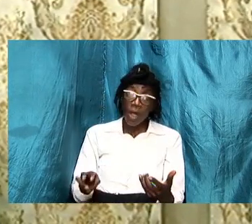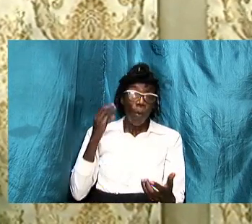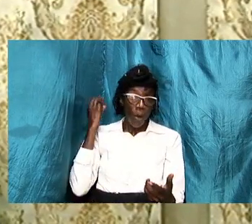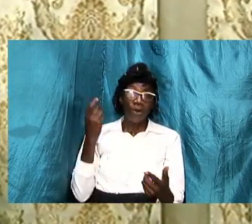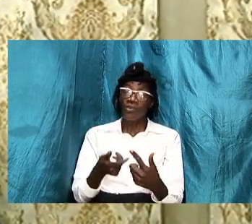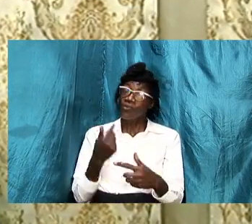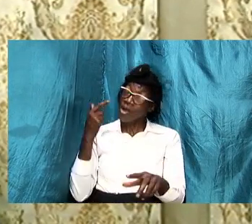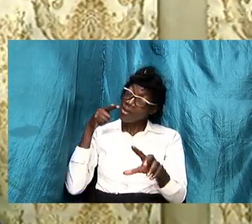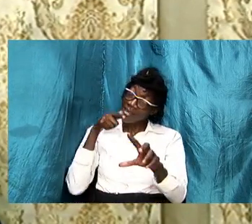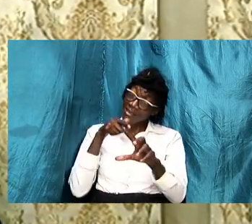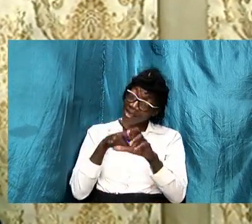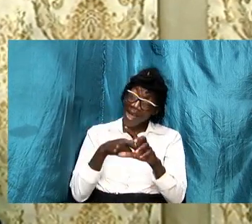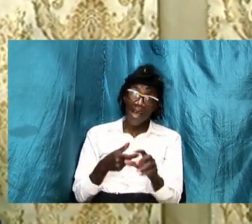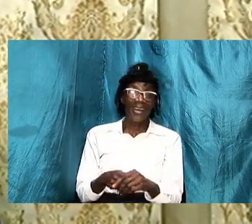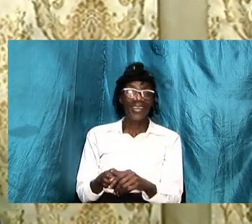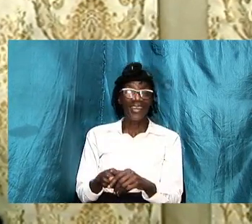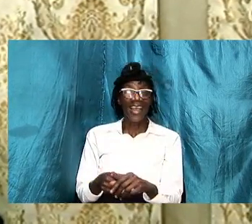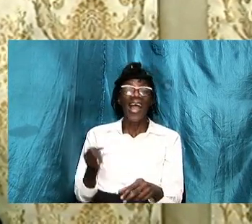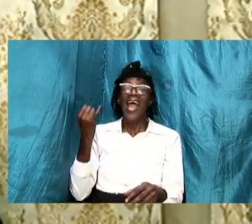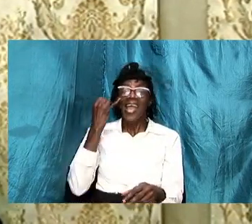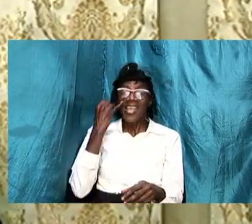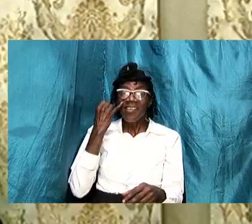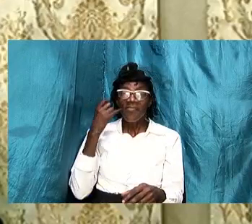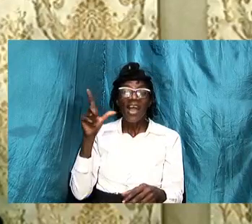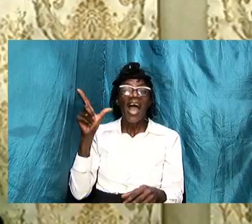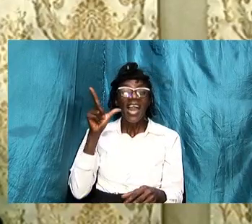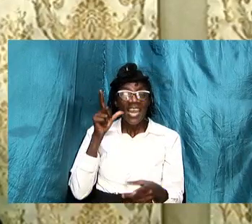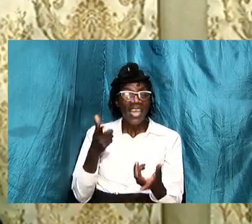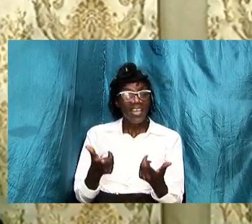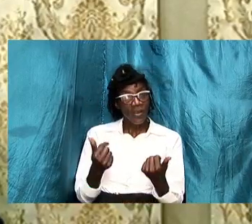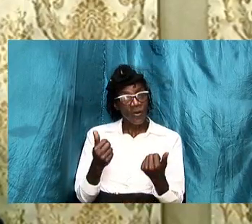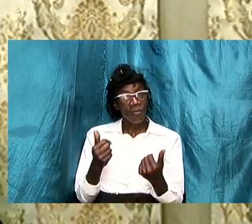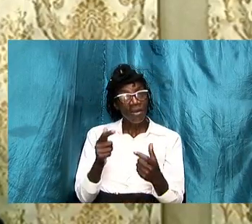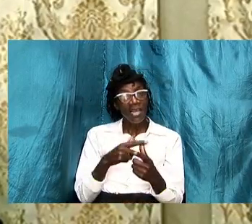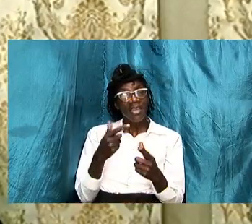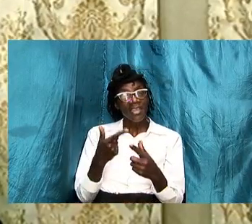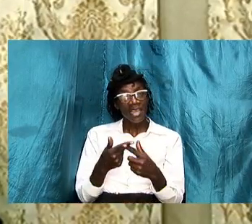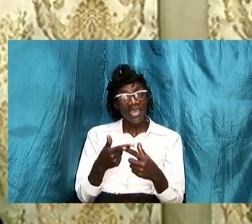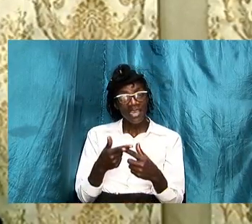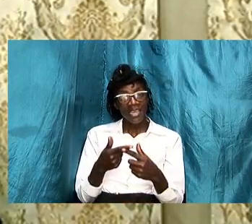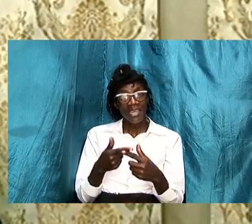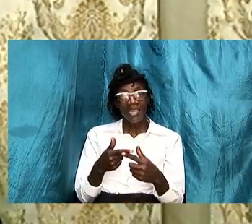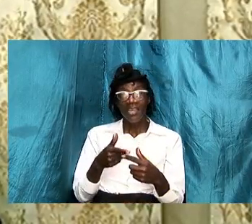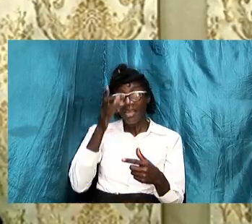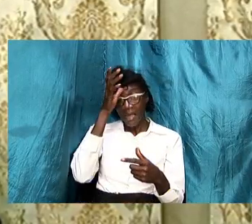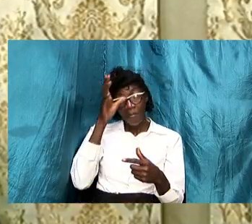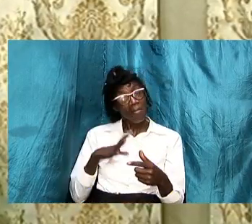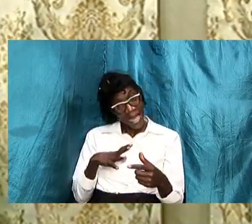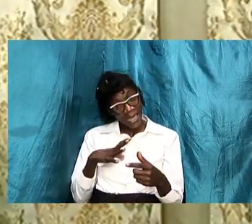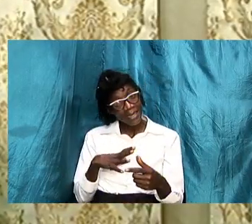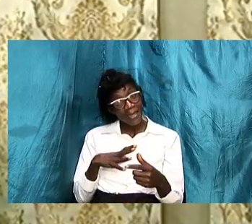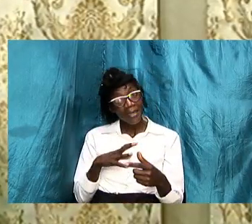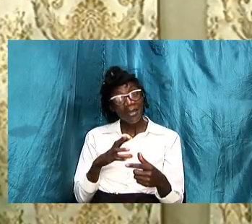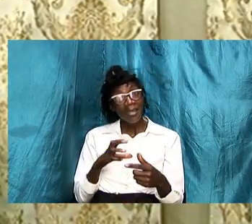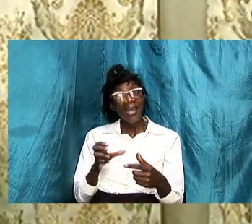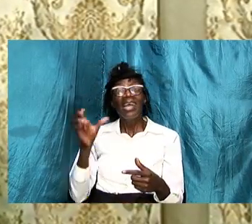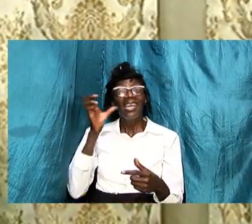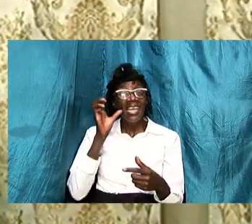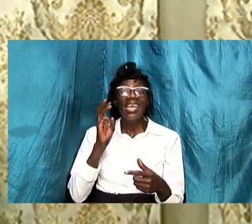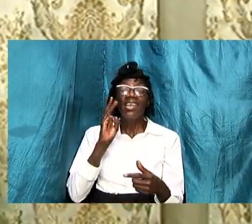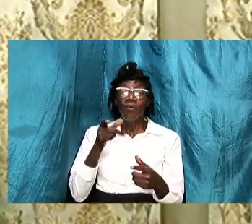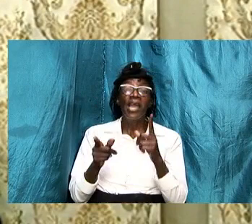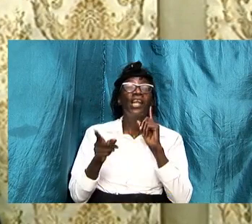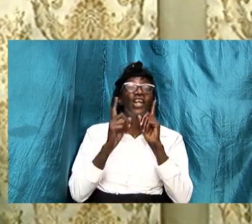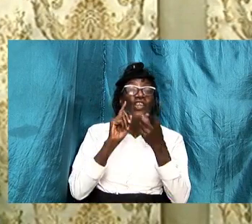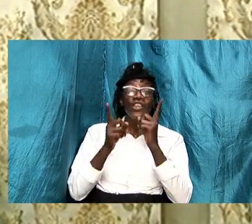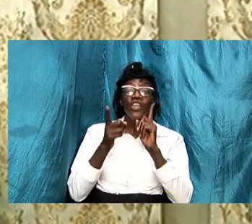and if a lady come men men she is going to talk she